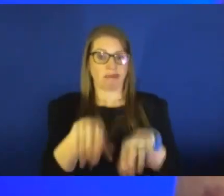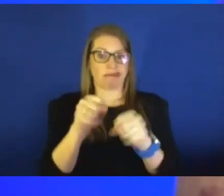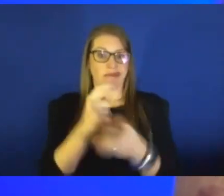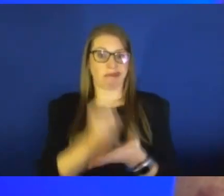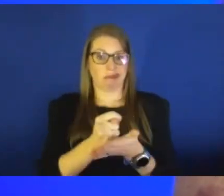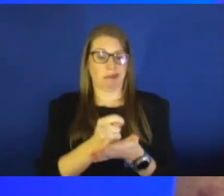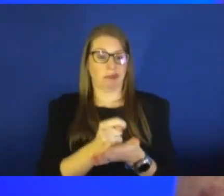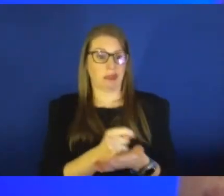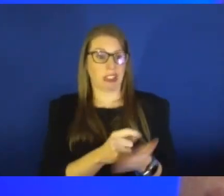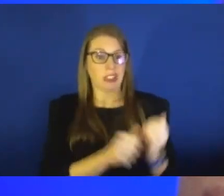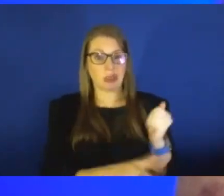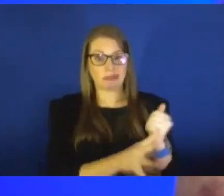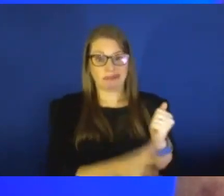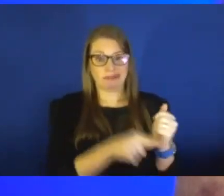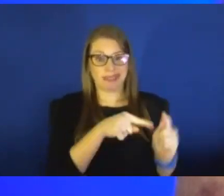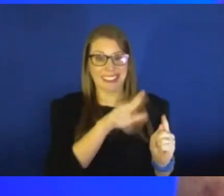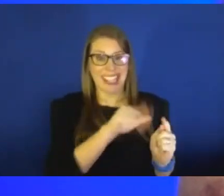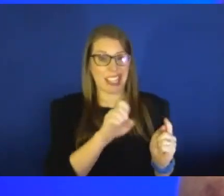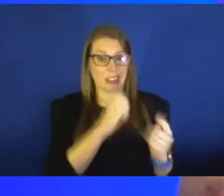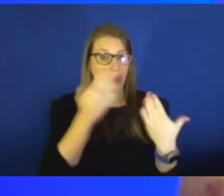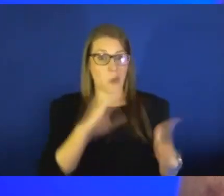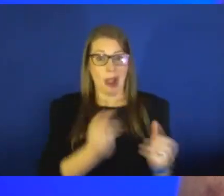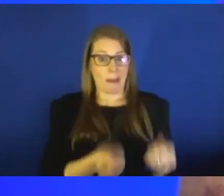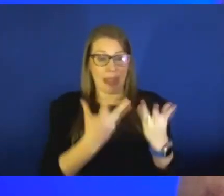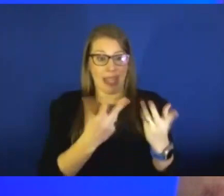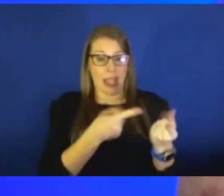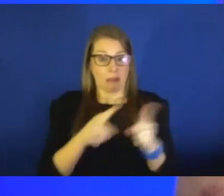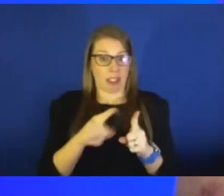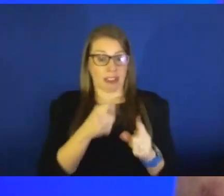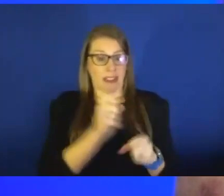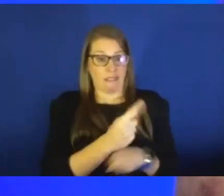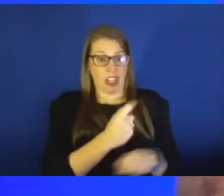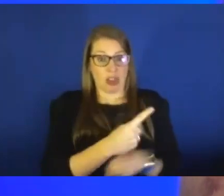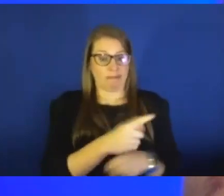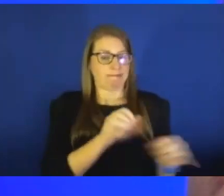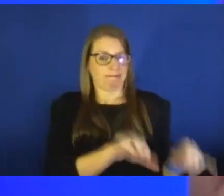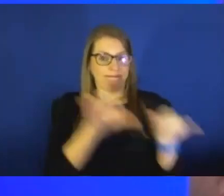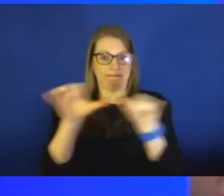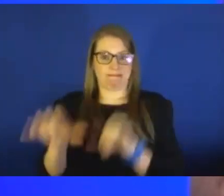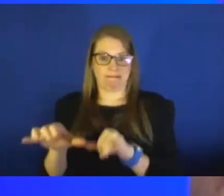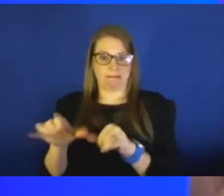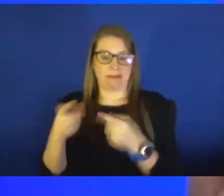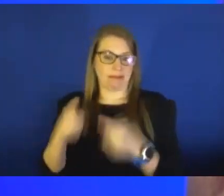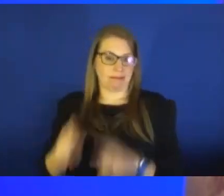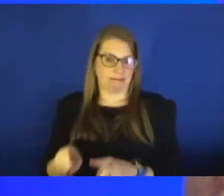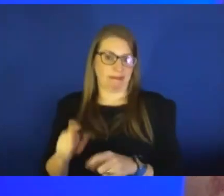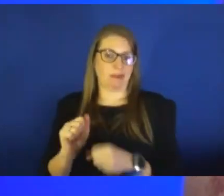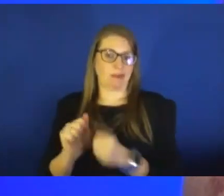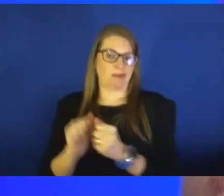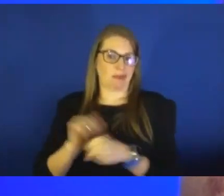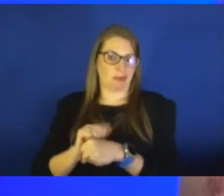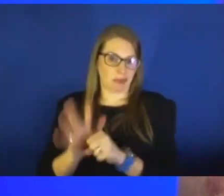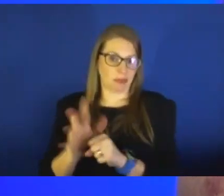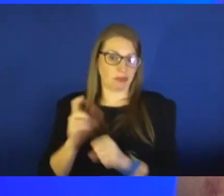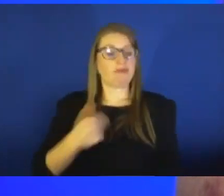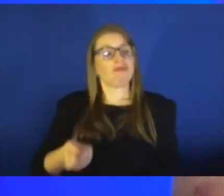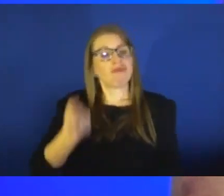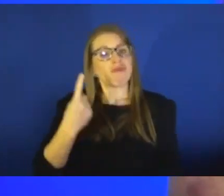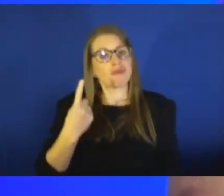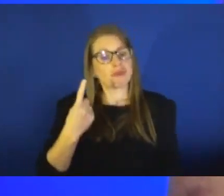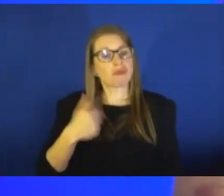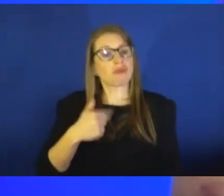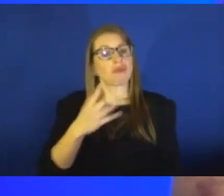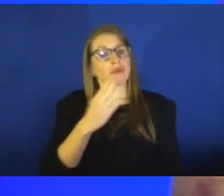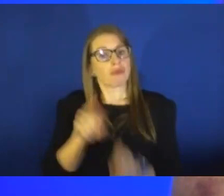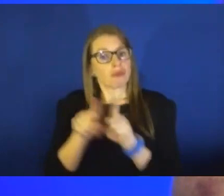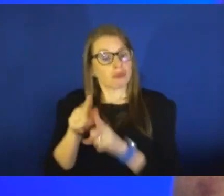that go unreported every year. And so the same sort of thing is going to exist here. I can understand and appreciate what I think may be some